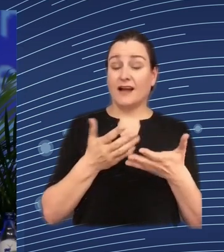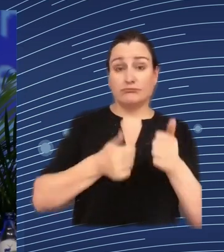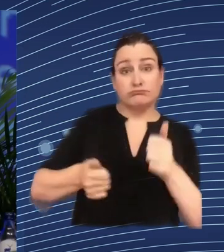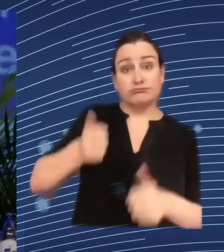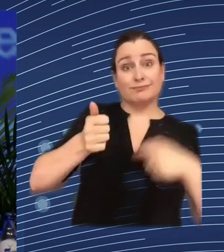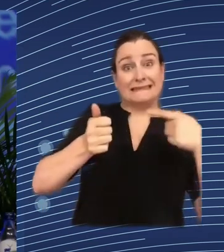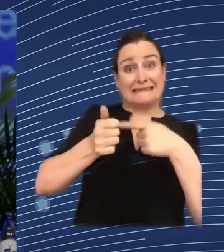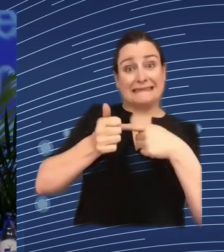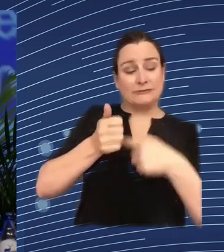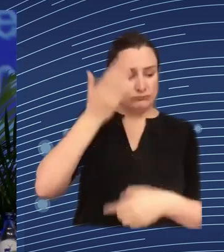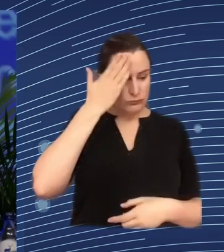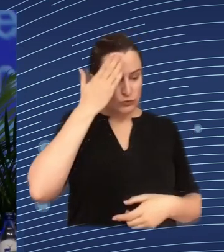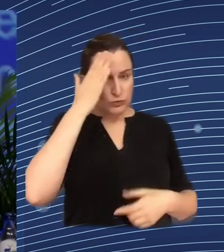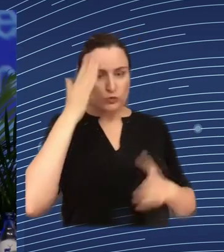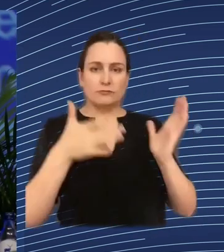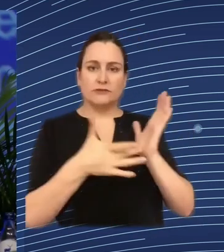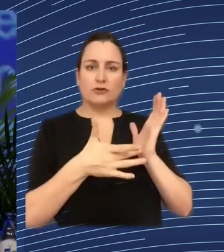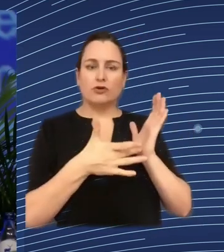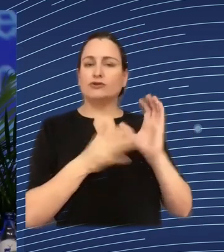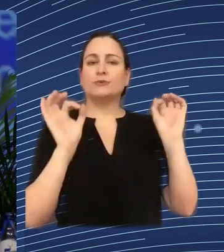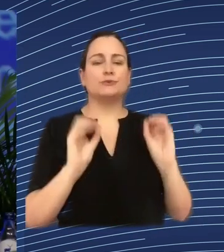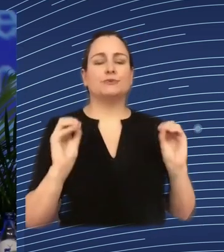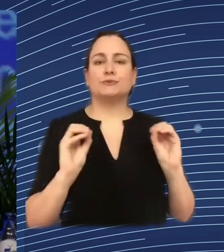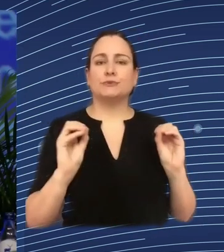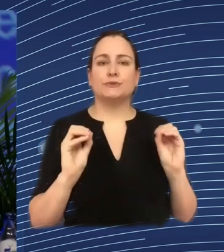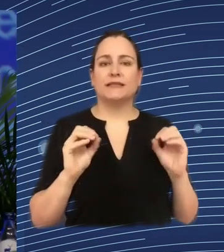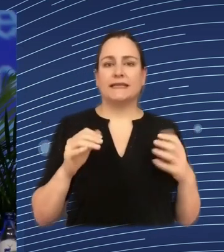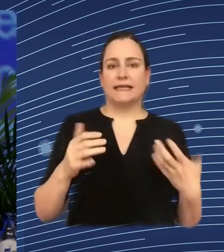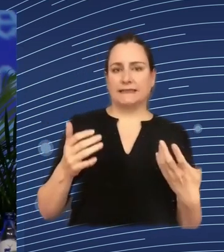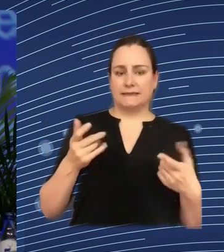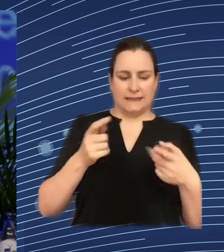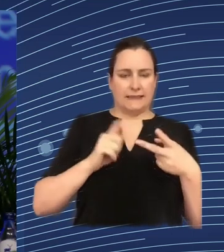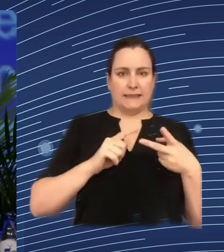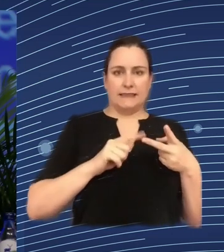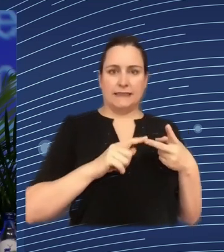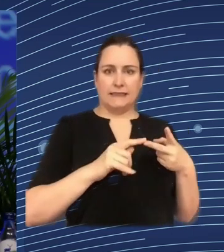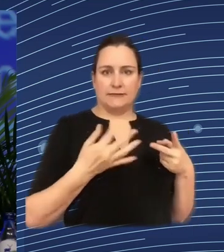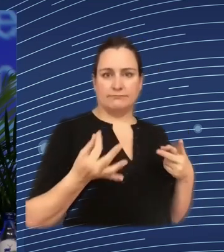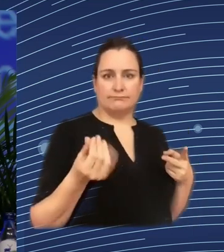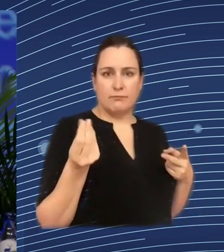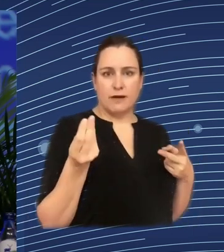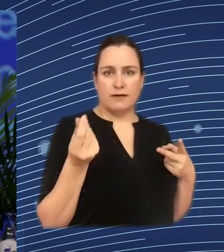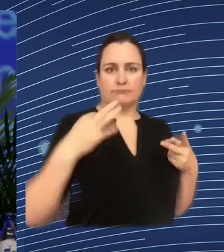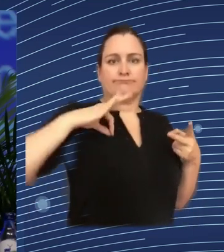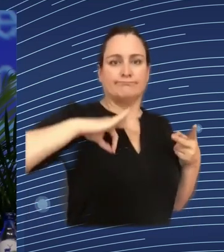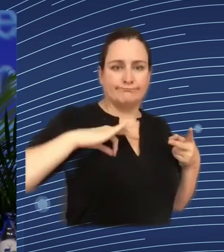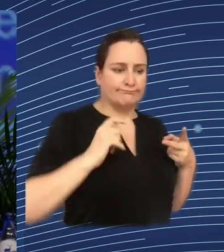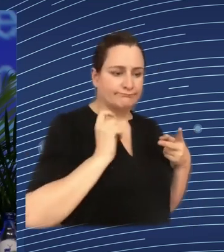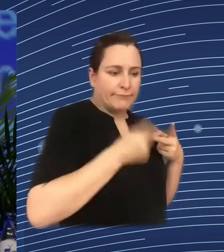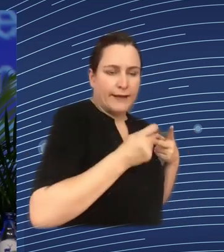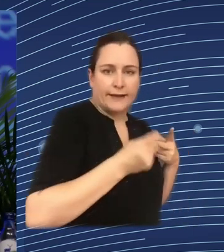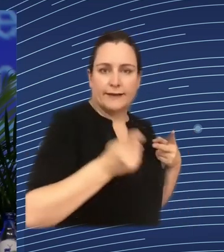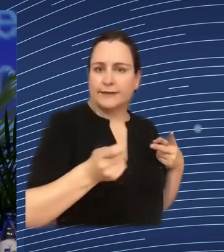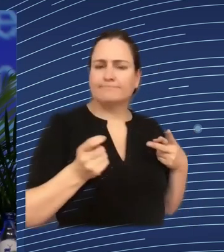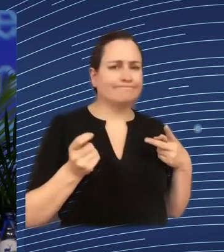think dynamic pricing and algorithmic pay and so on that this is definitely something we will have to look into